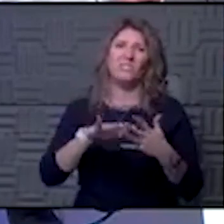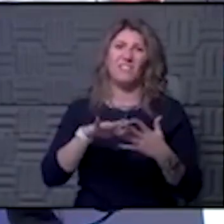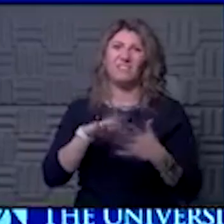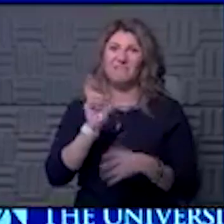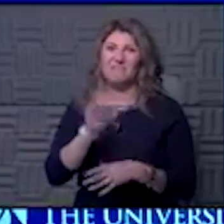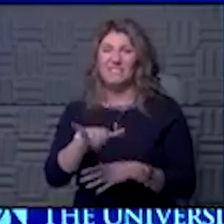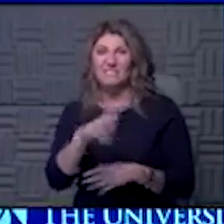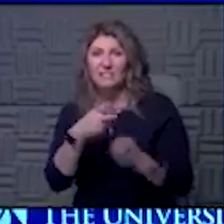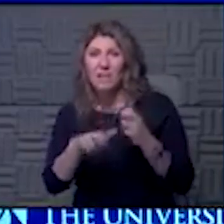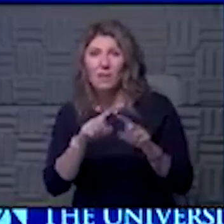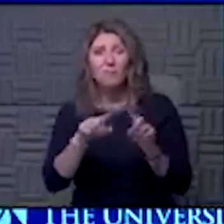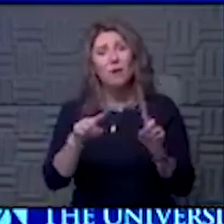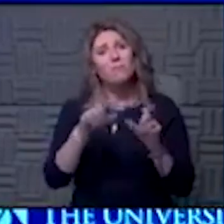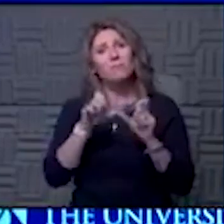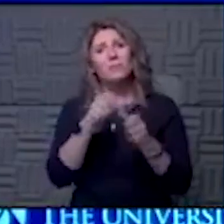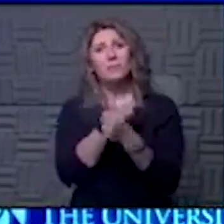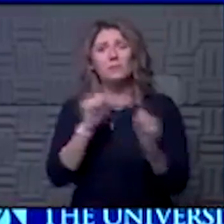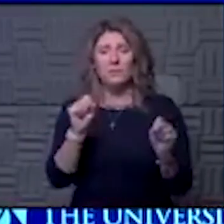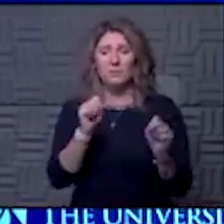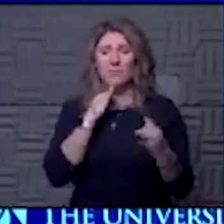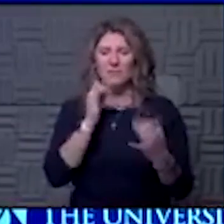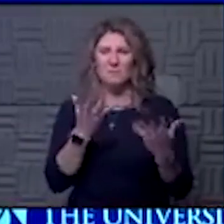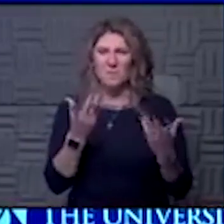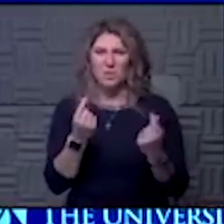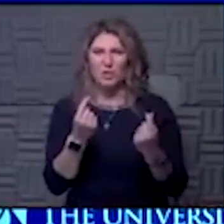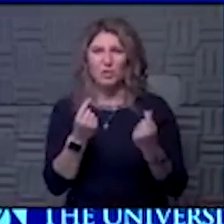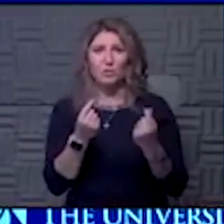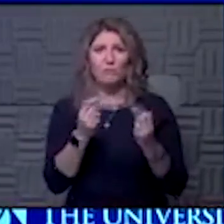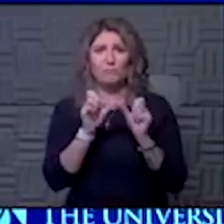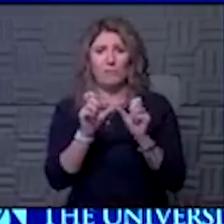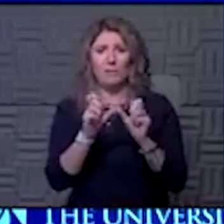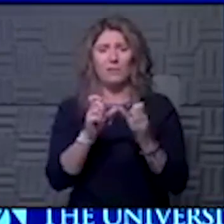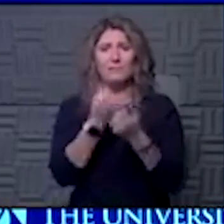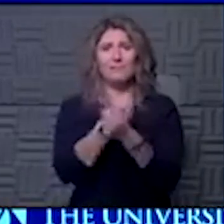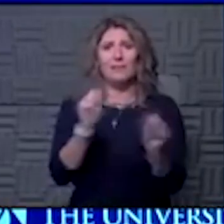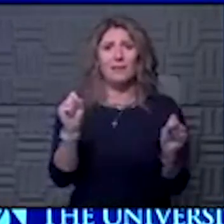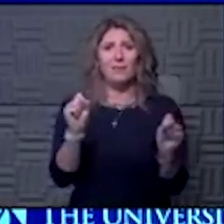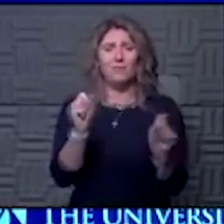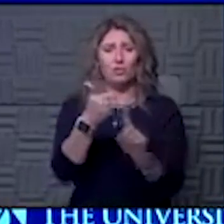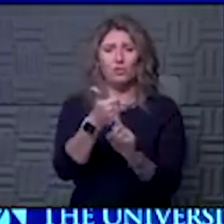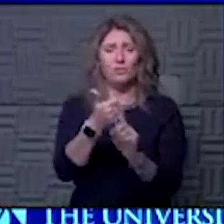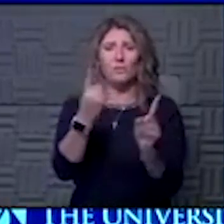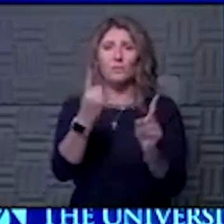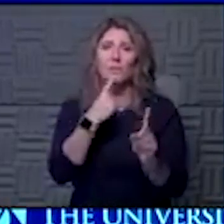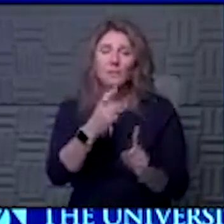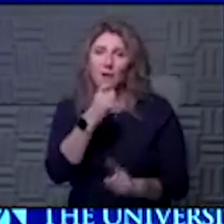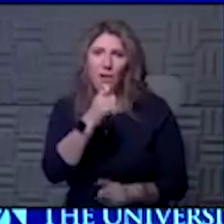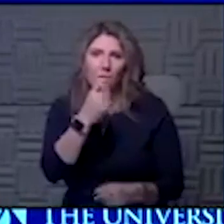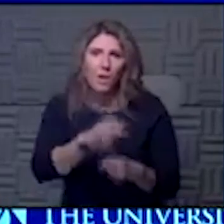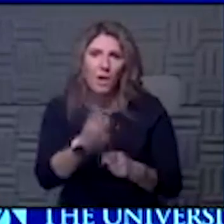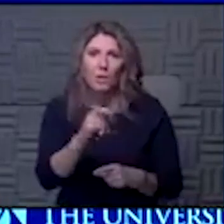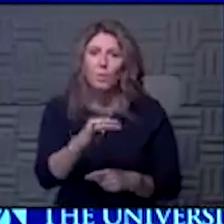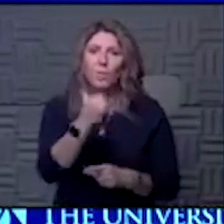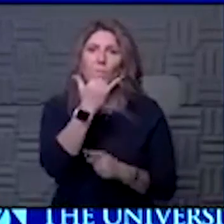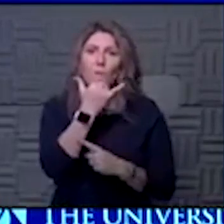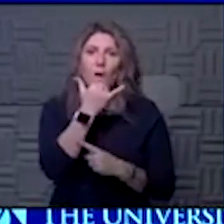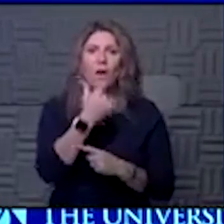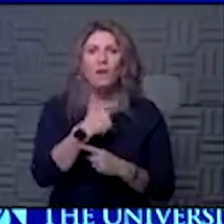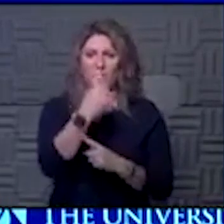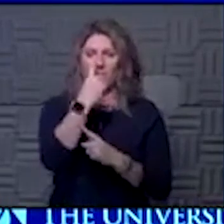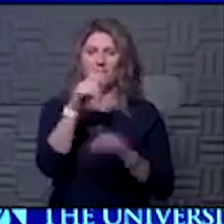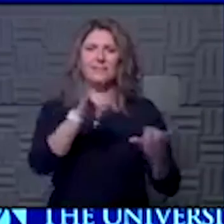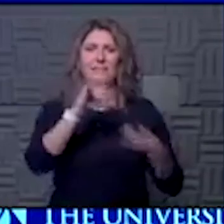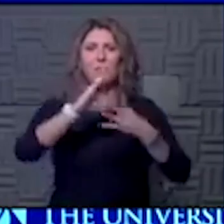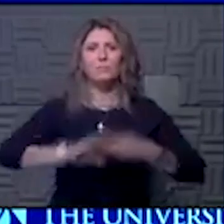yourself safe. A lot of it's like that last question, what do you do to keep yourself safe? And there's really not a right answer, a wrong answer to this. And then I think it's the same